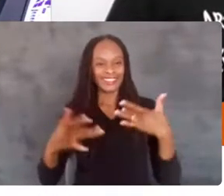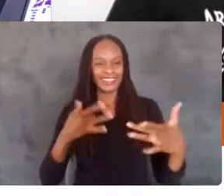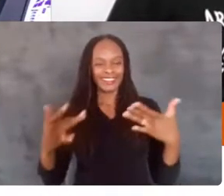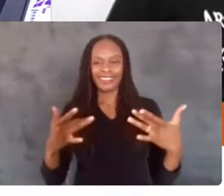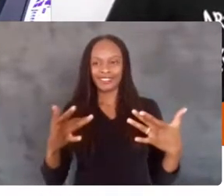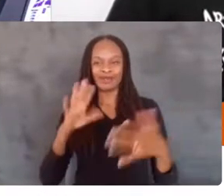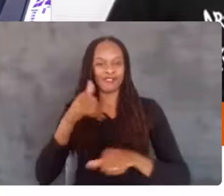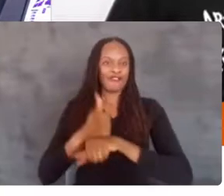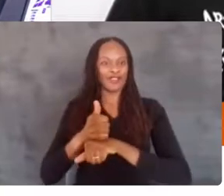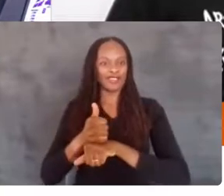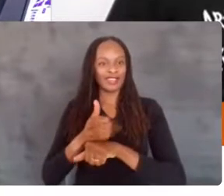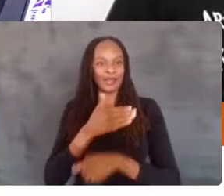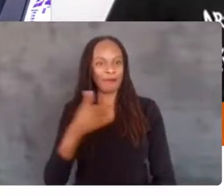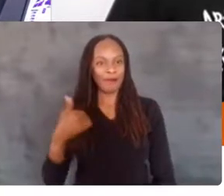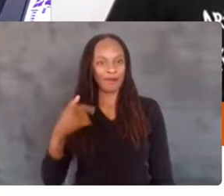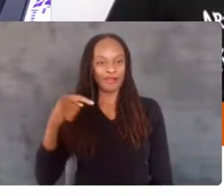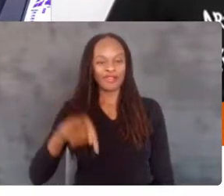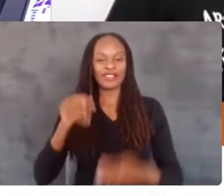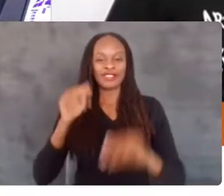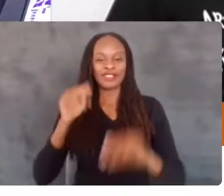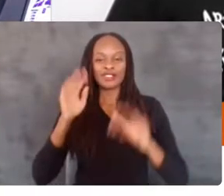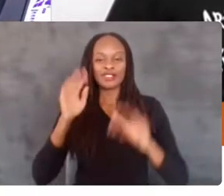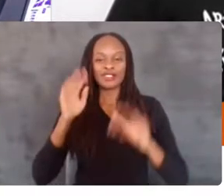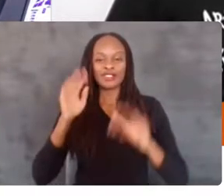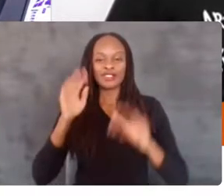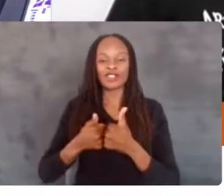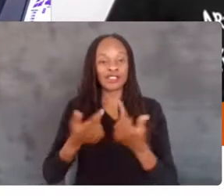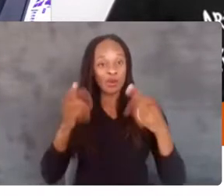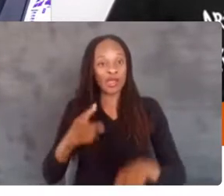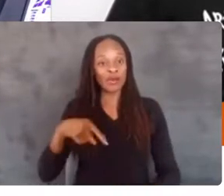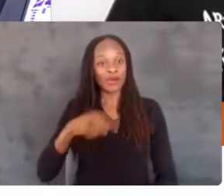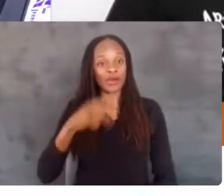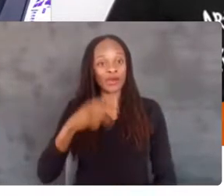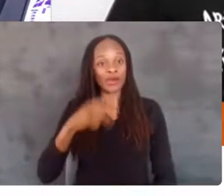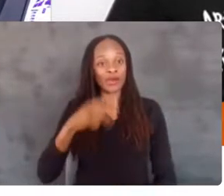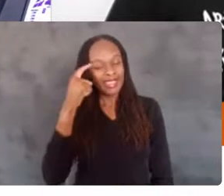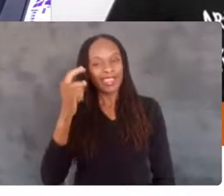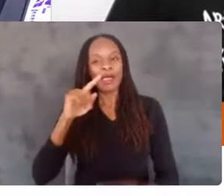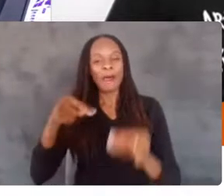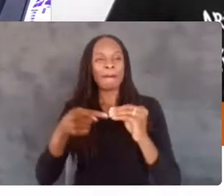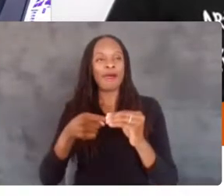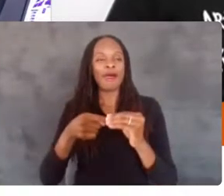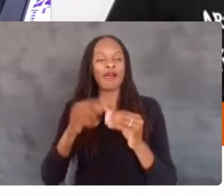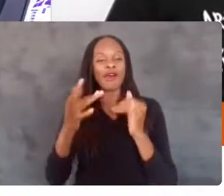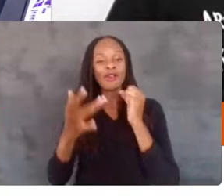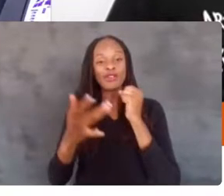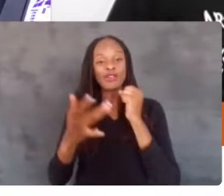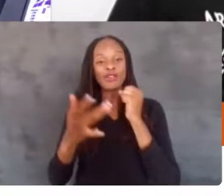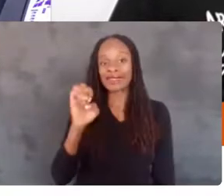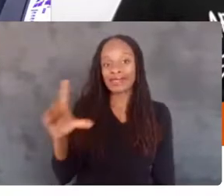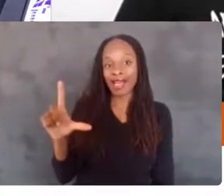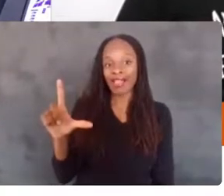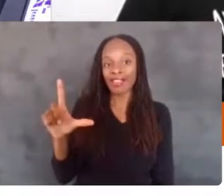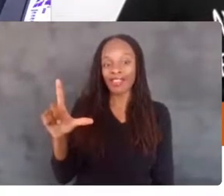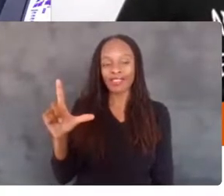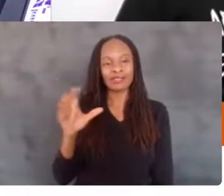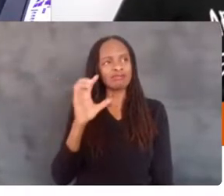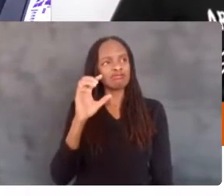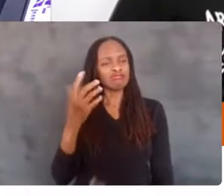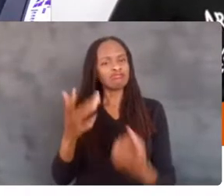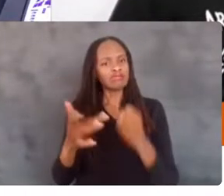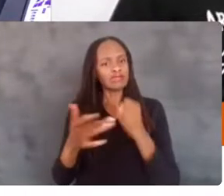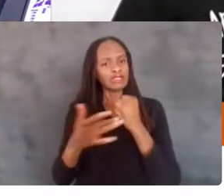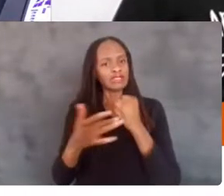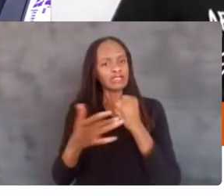challenge. You know, when we think about technology at Dell, we always think that technology enables human potential.